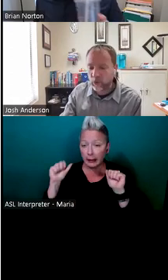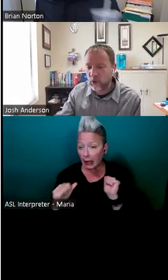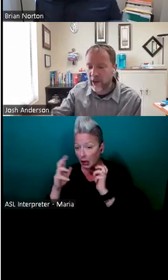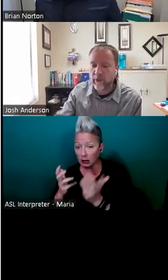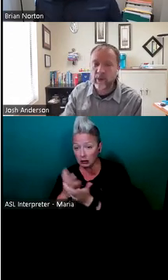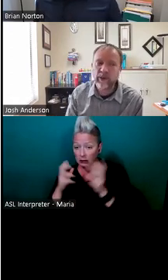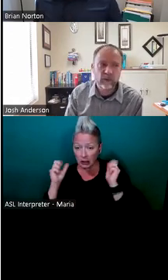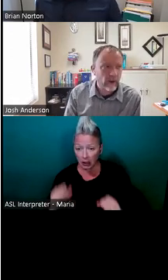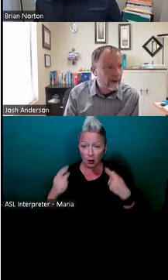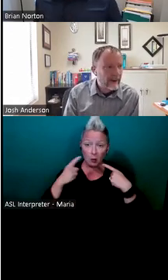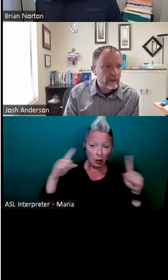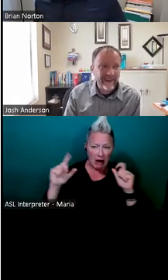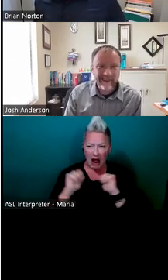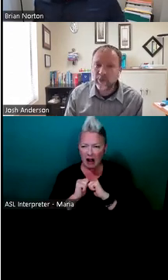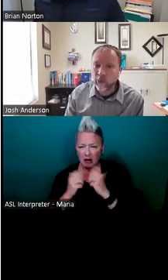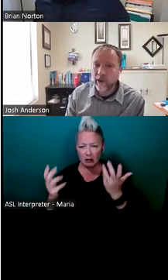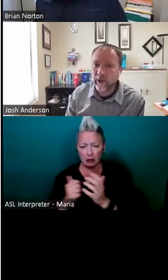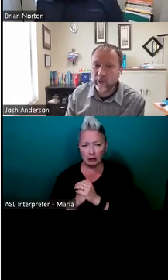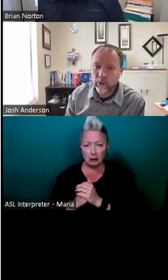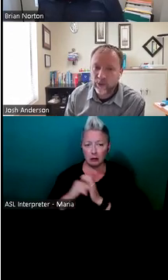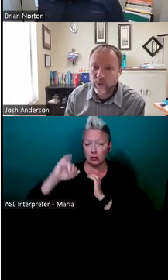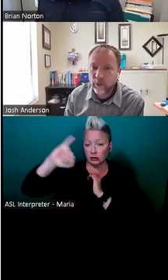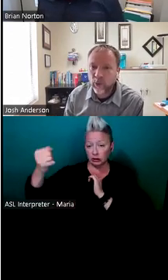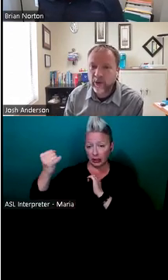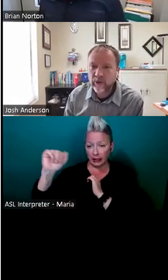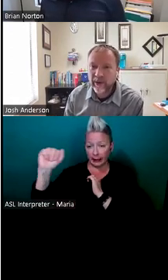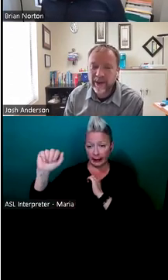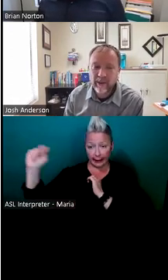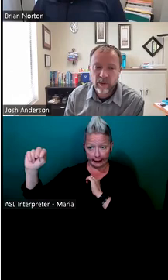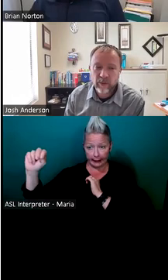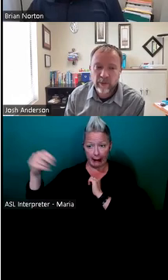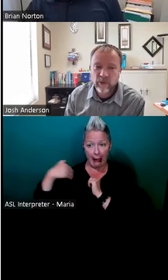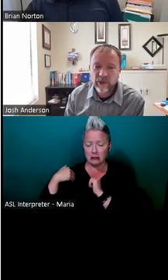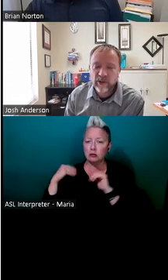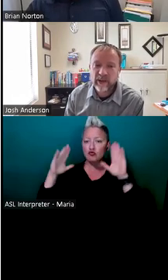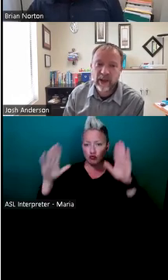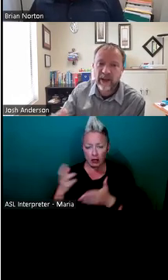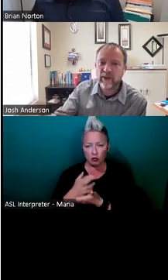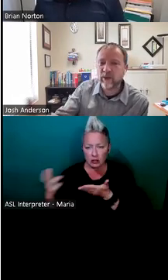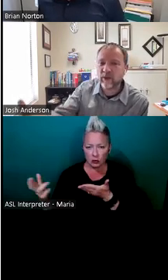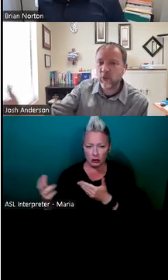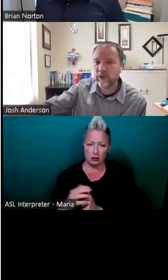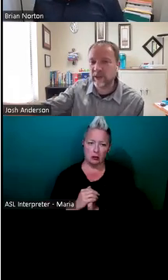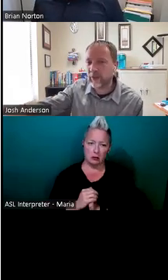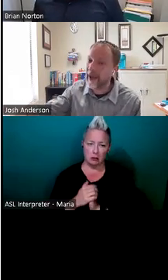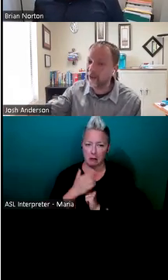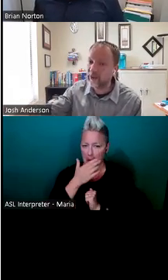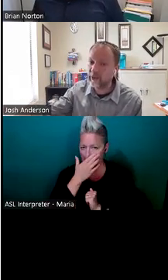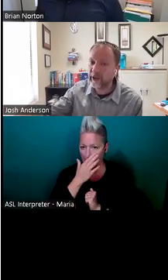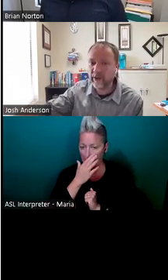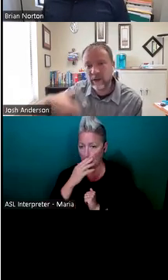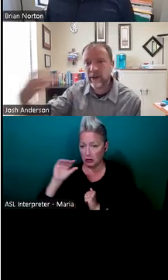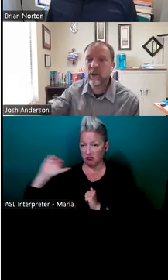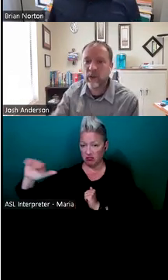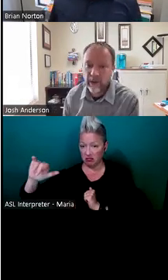this going to work? How do I make this work? Jan's got some great resources for employers. And again, sometimes just the, Hey, this has worked in the past